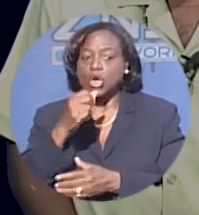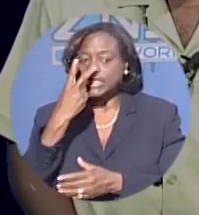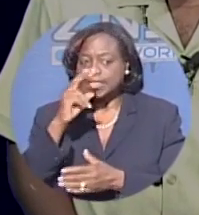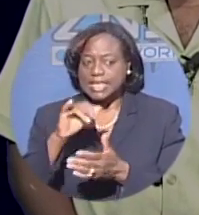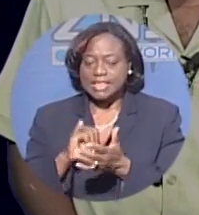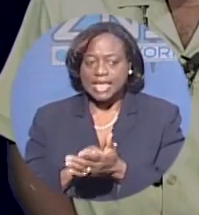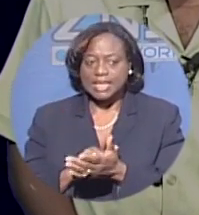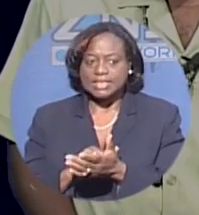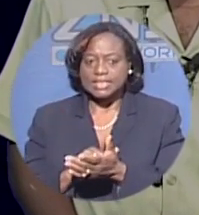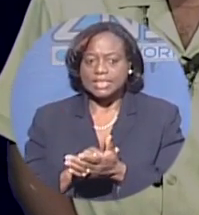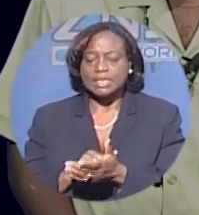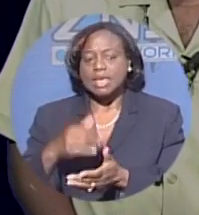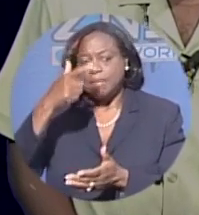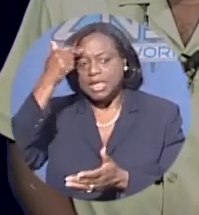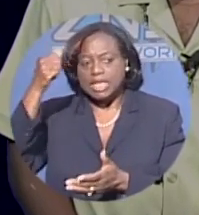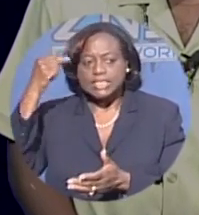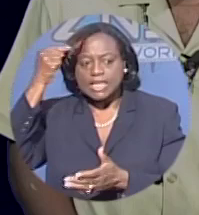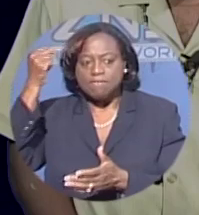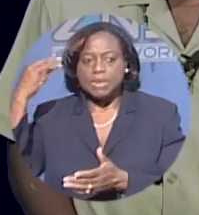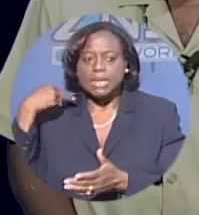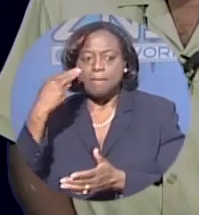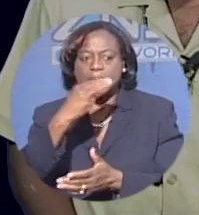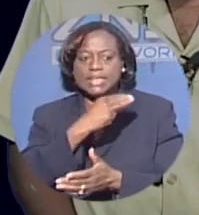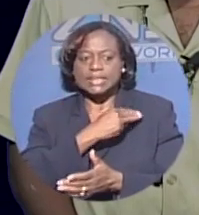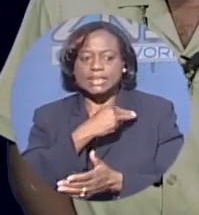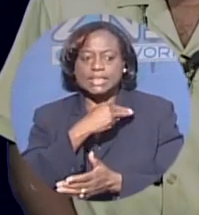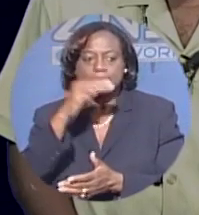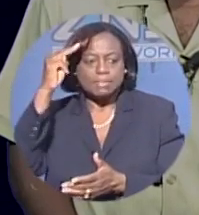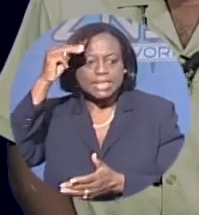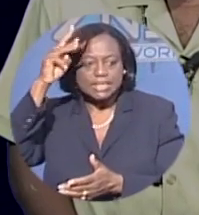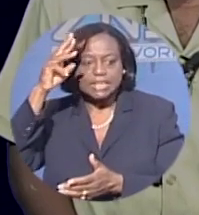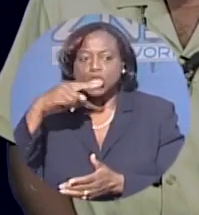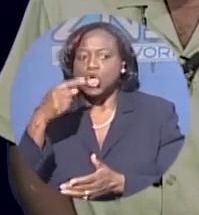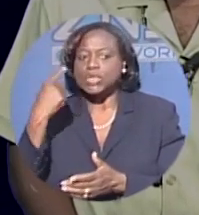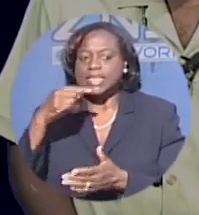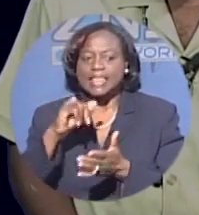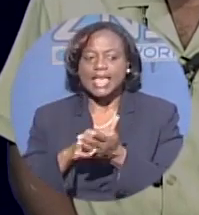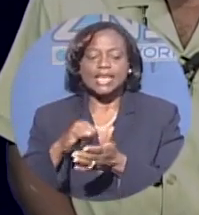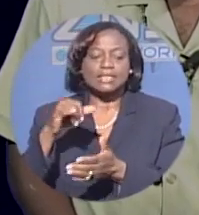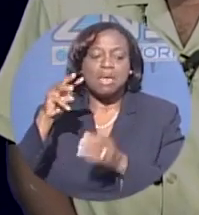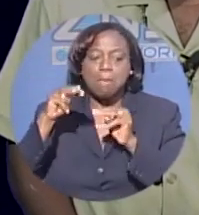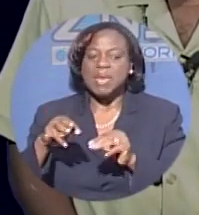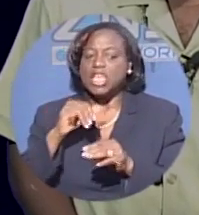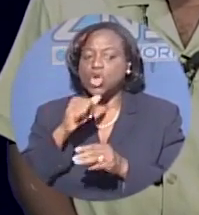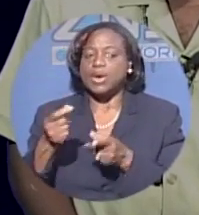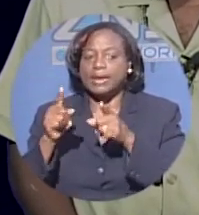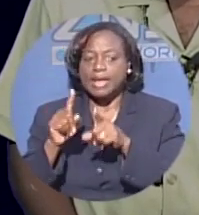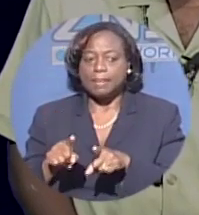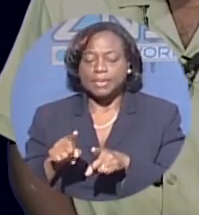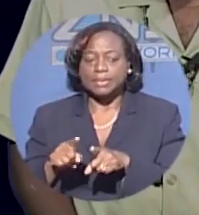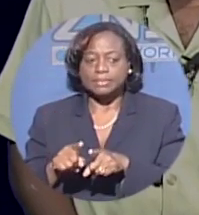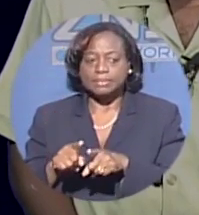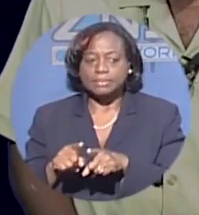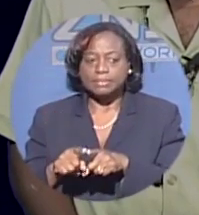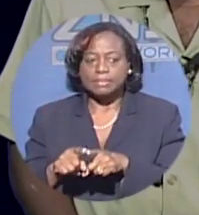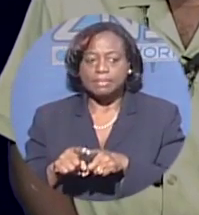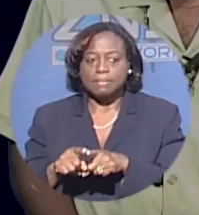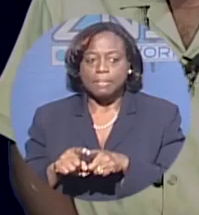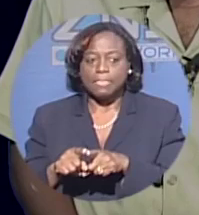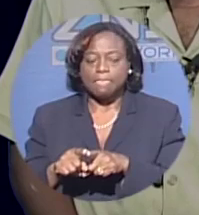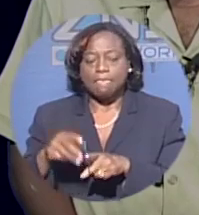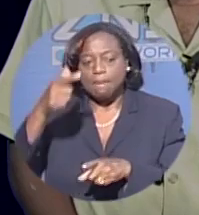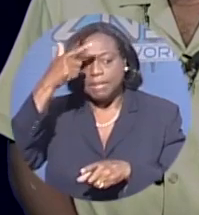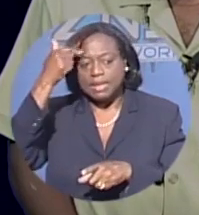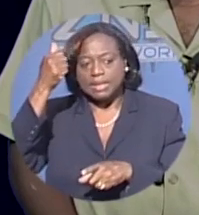government ministers who said that that may not happen. I think there must be a groundswell. I think I